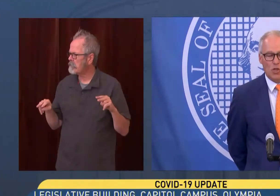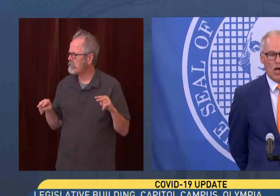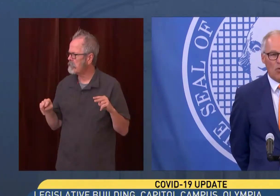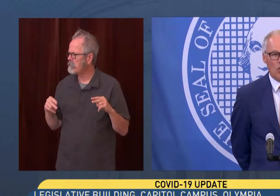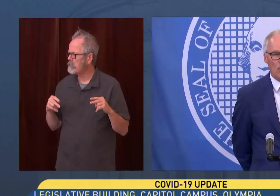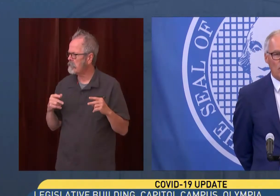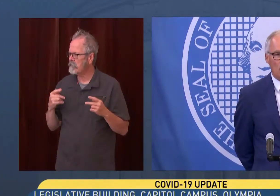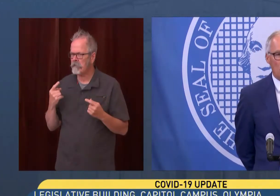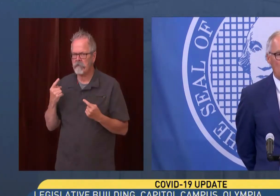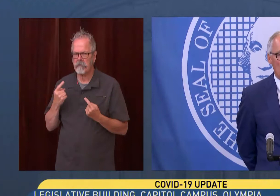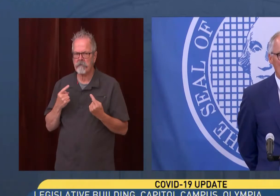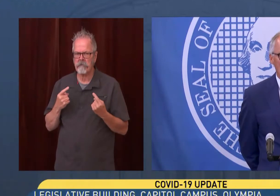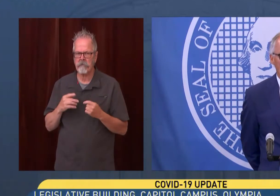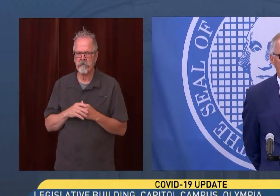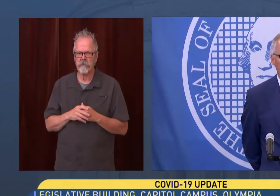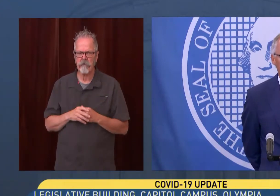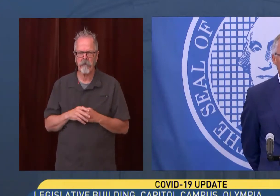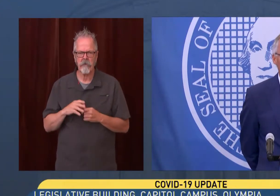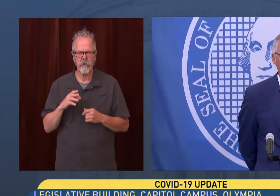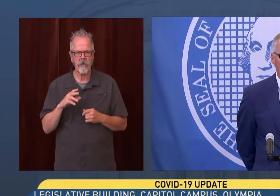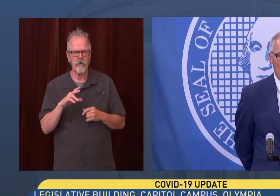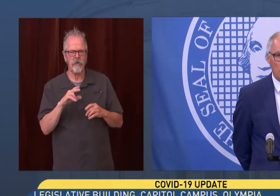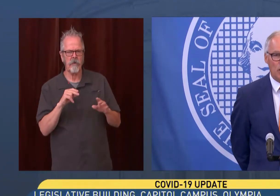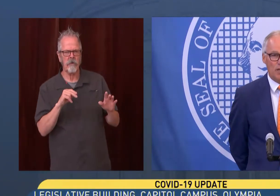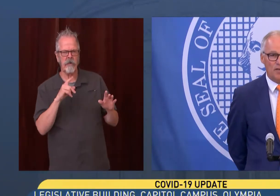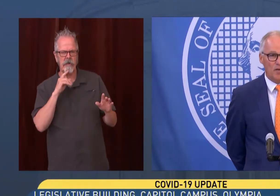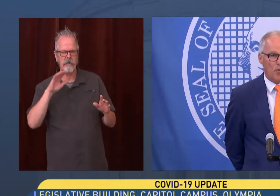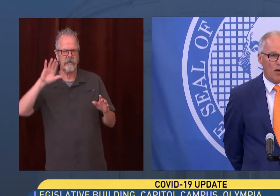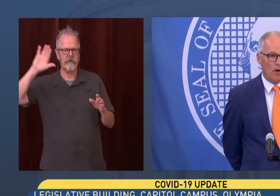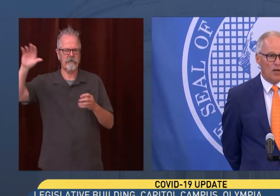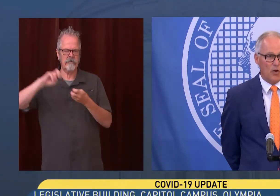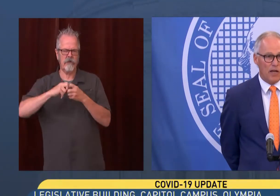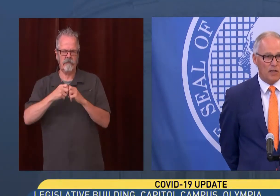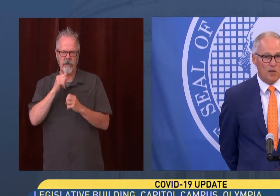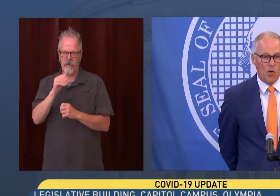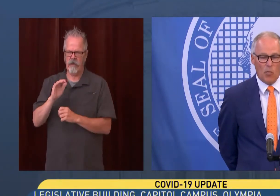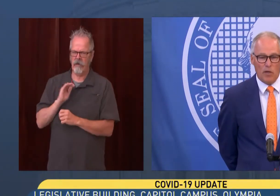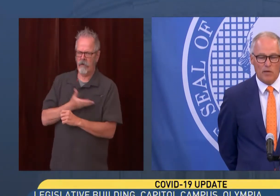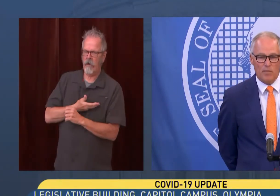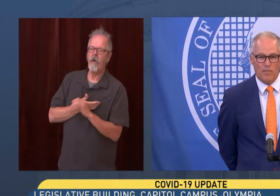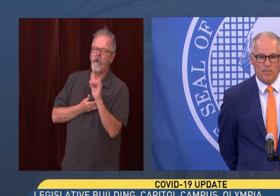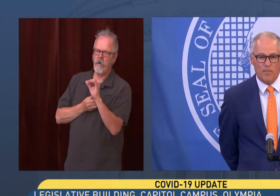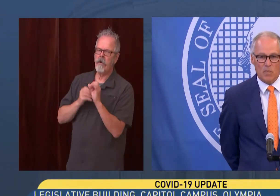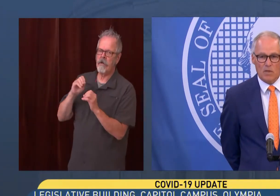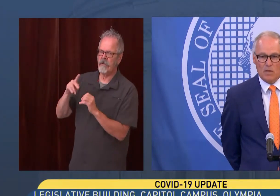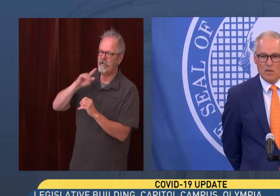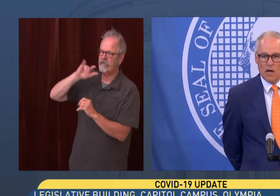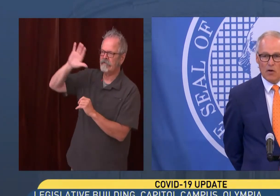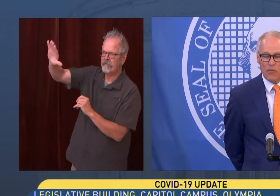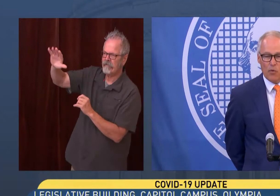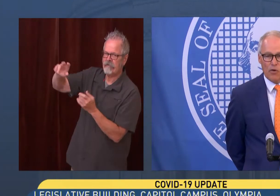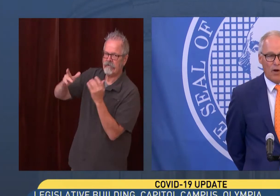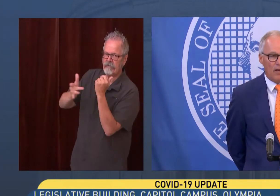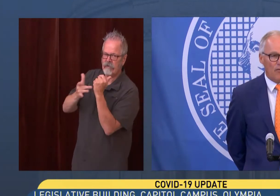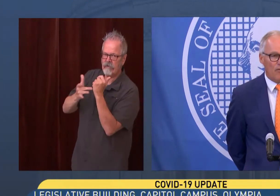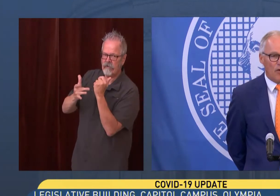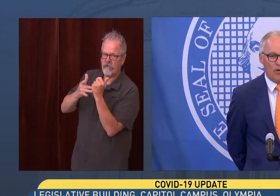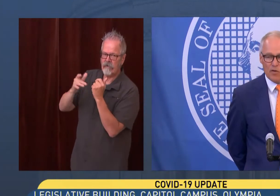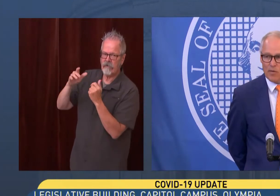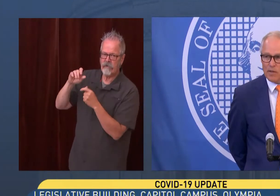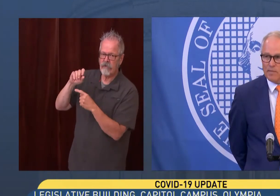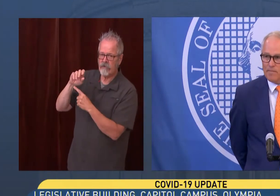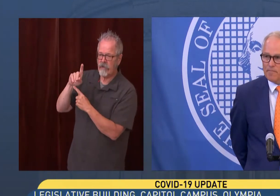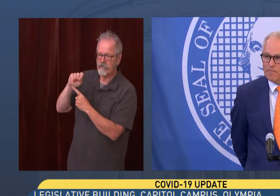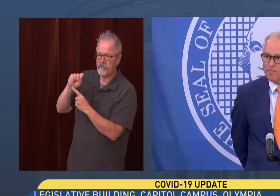Dr. Shah, we're, our evaluation is it's a problem on your end at the moment. I don't know if you want to try a different